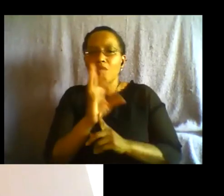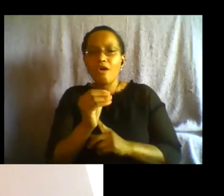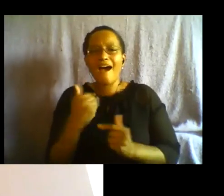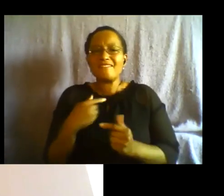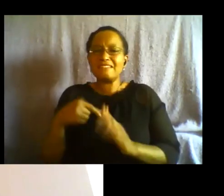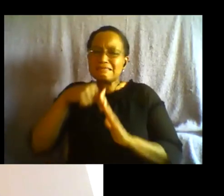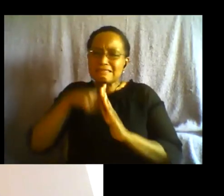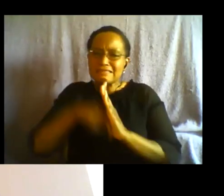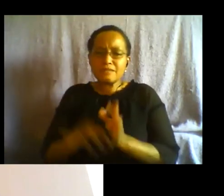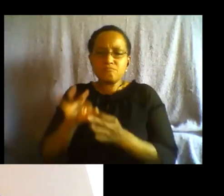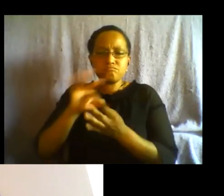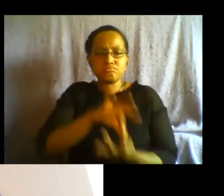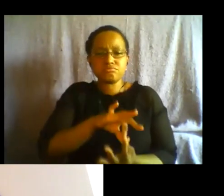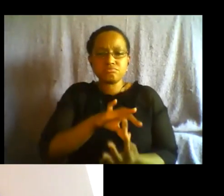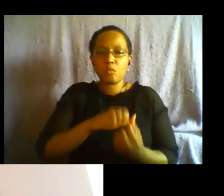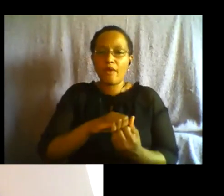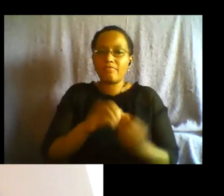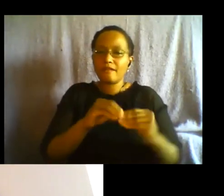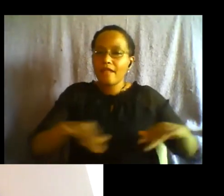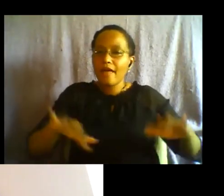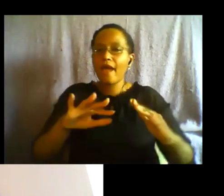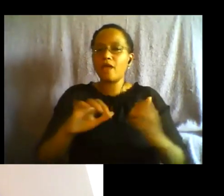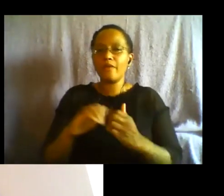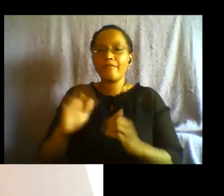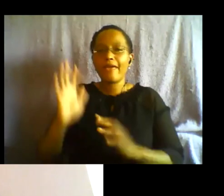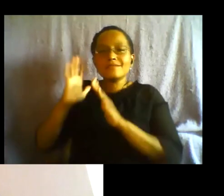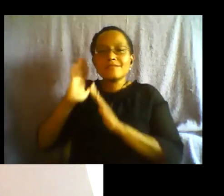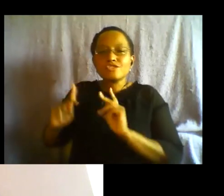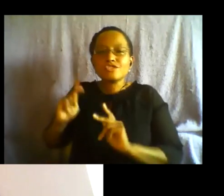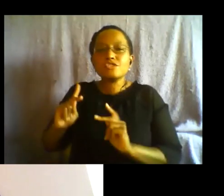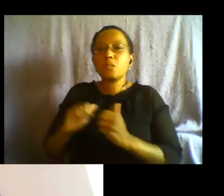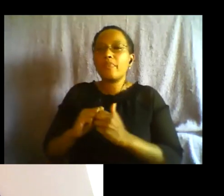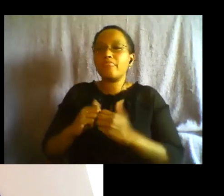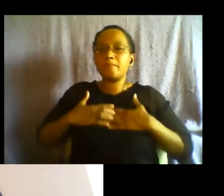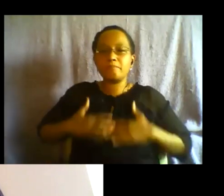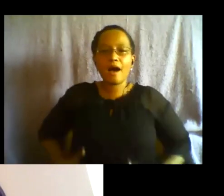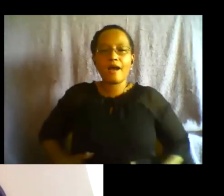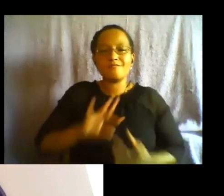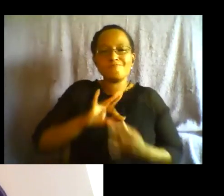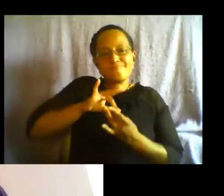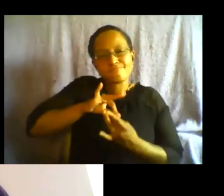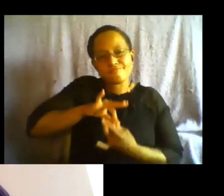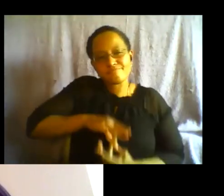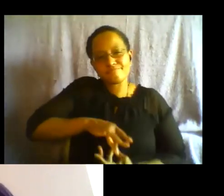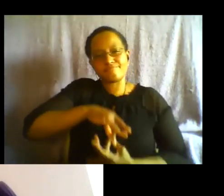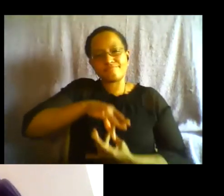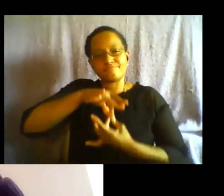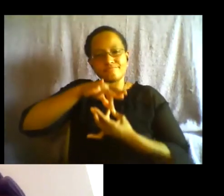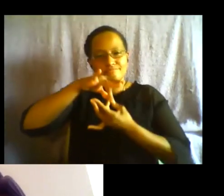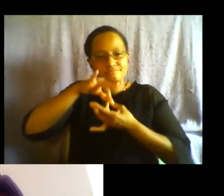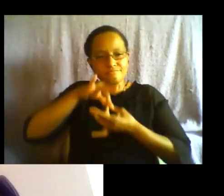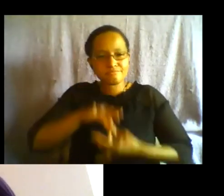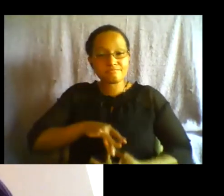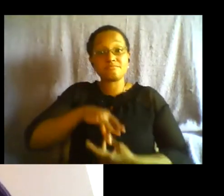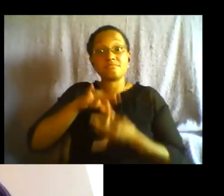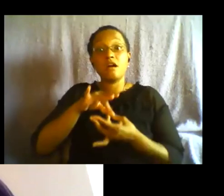ancestors and bodies and the breaking of that was very important in order to